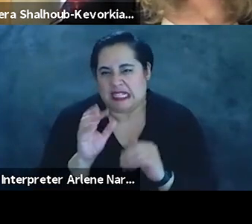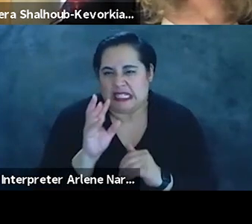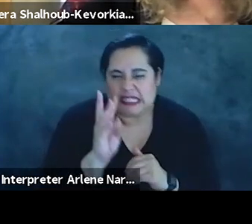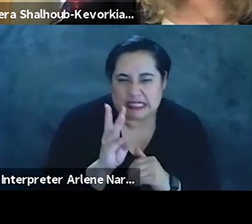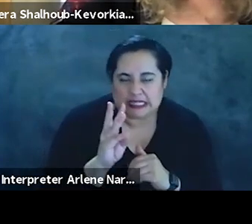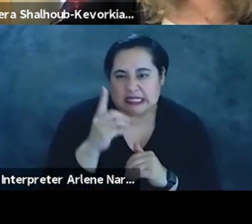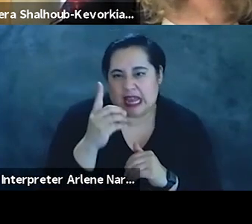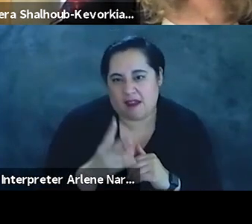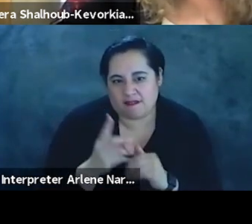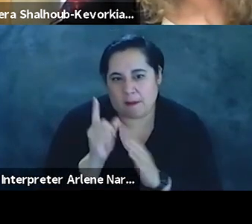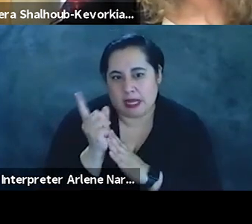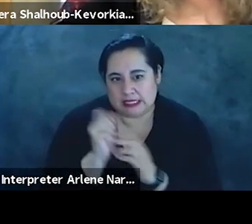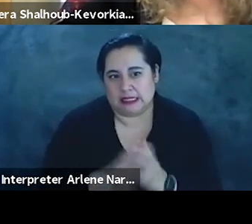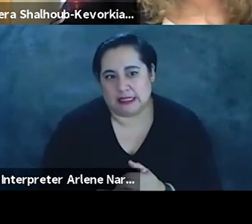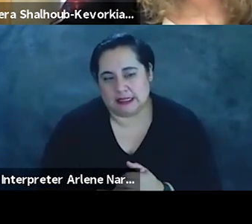a half minutes.